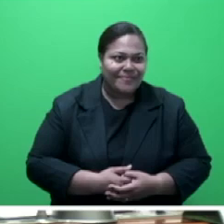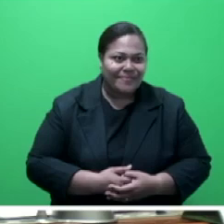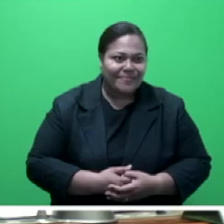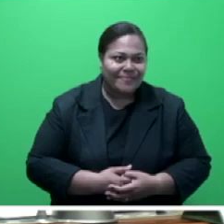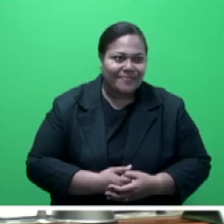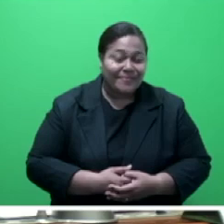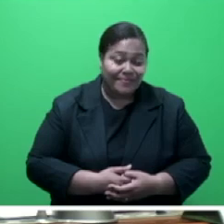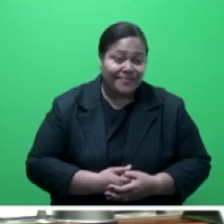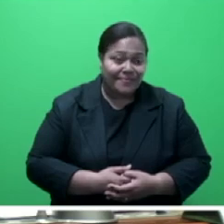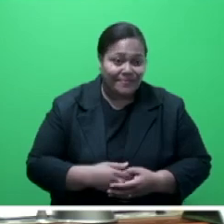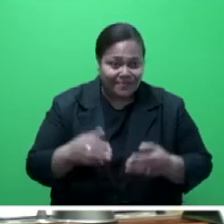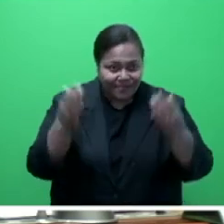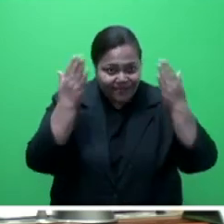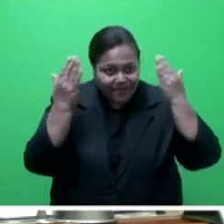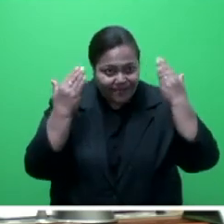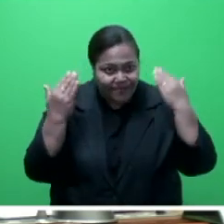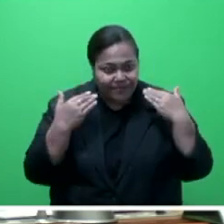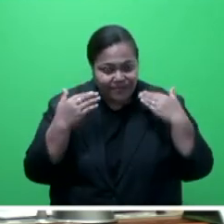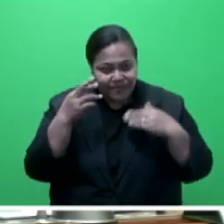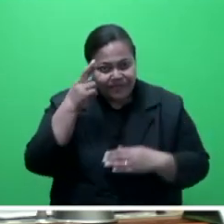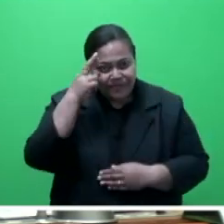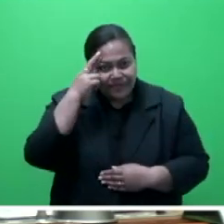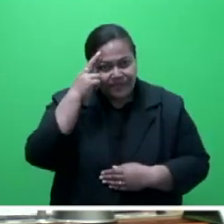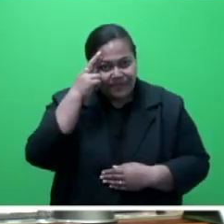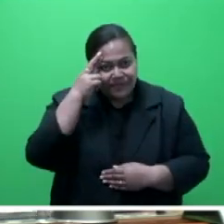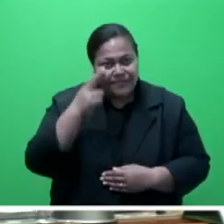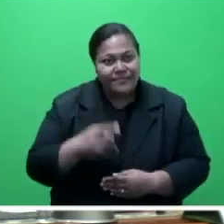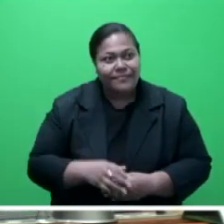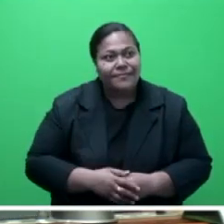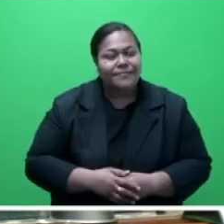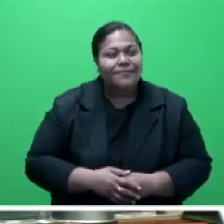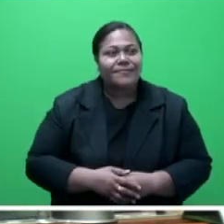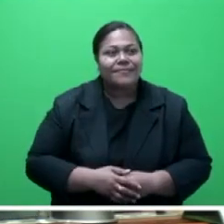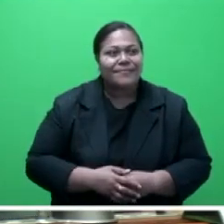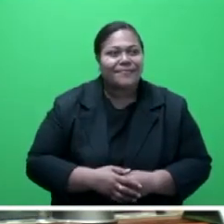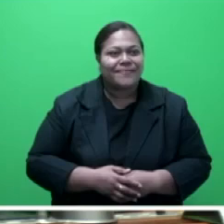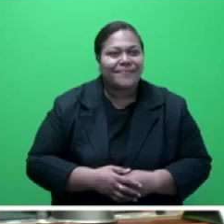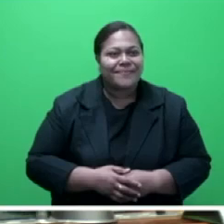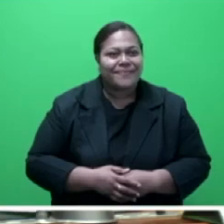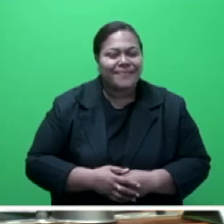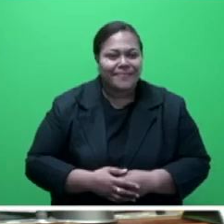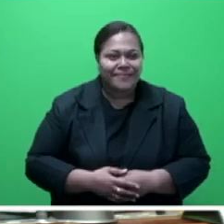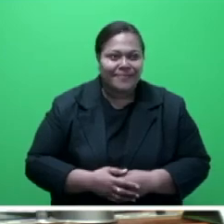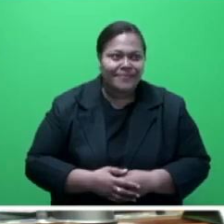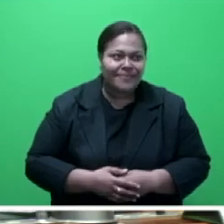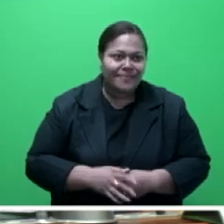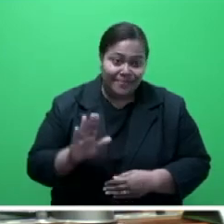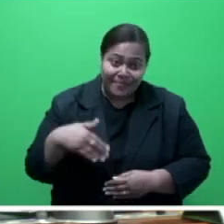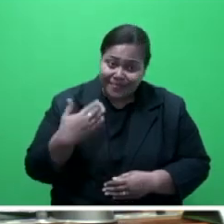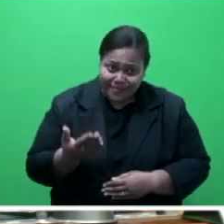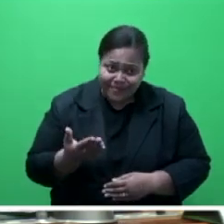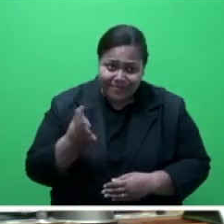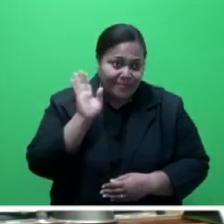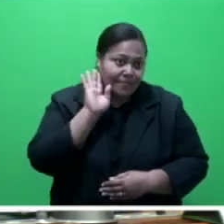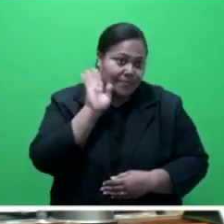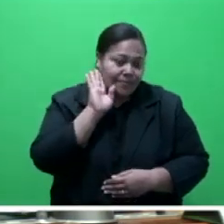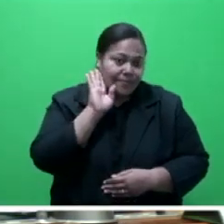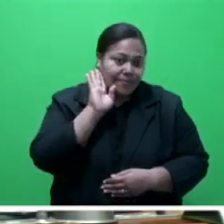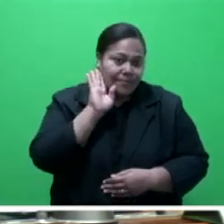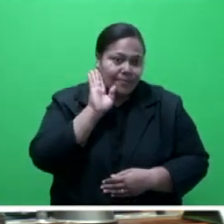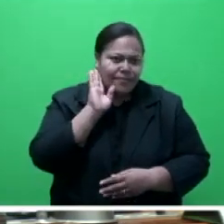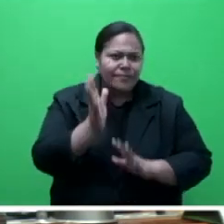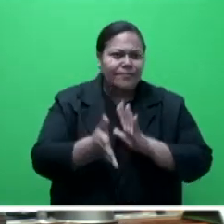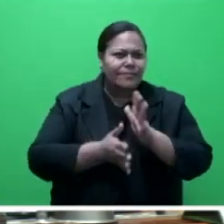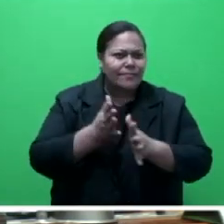Mr Speaker, we always hear stories from our village